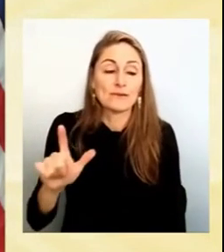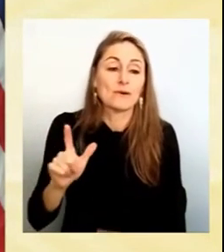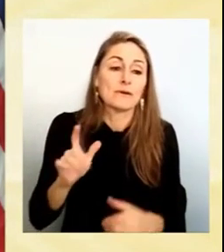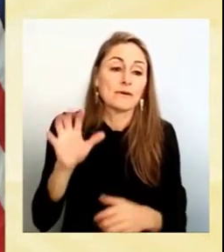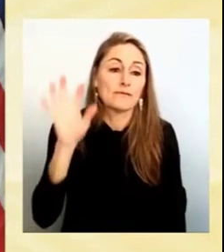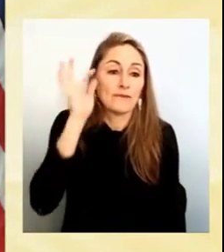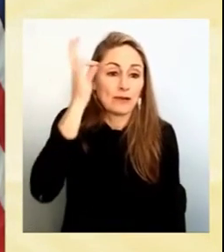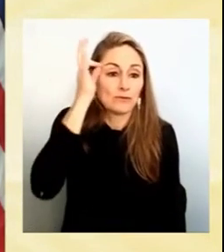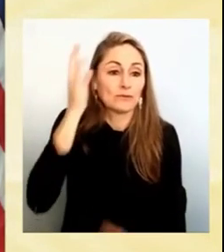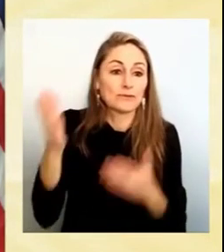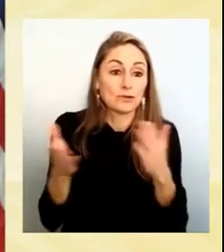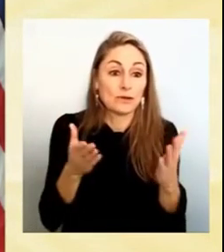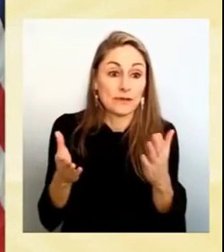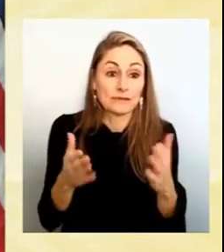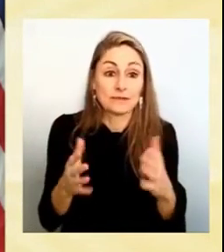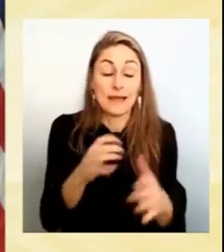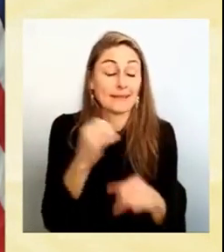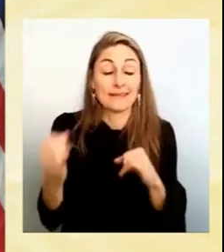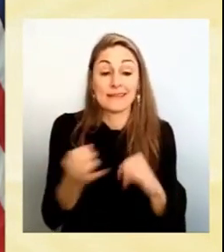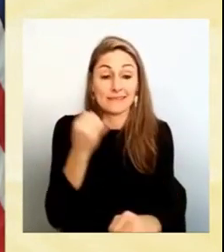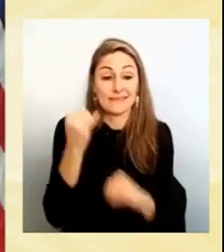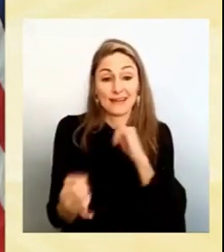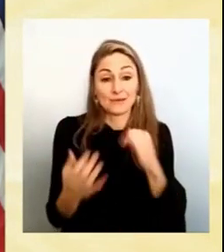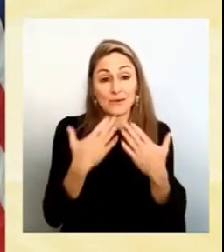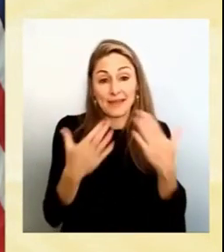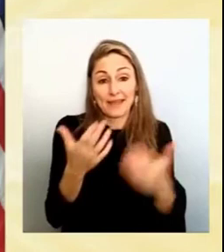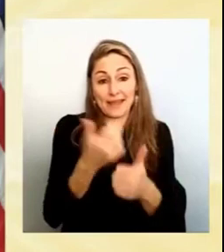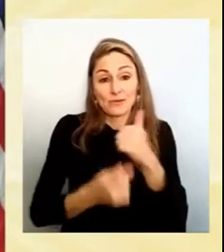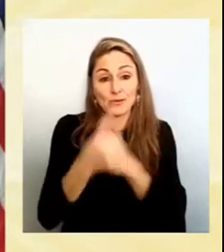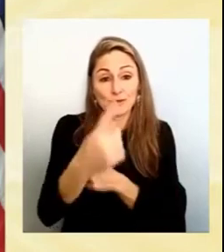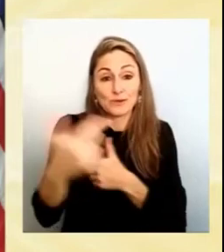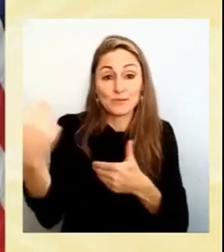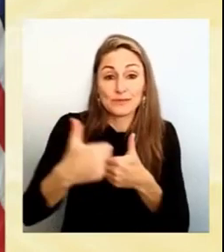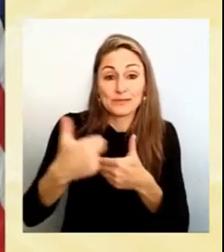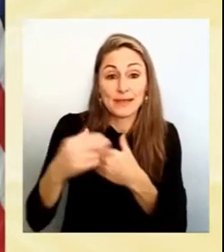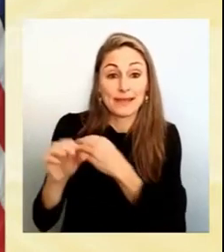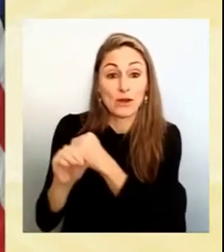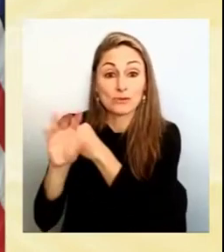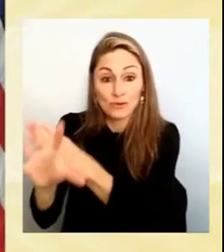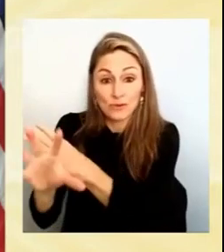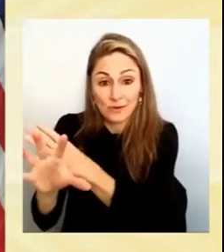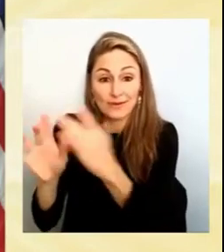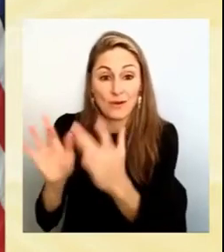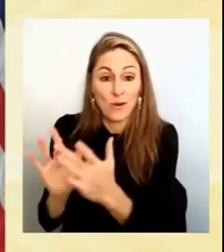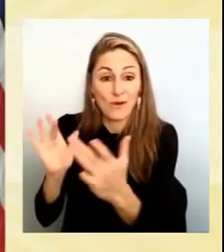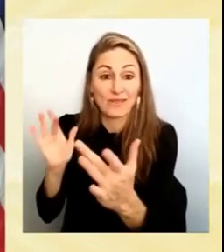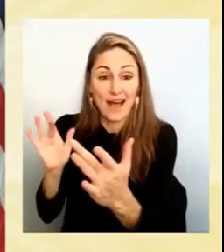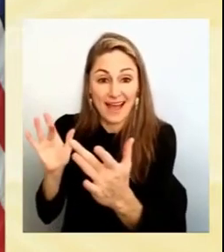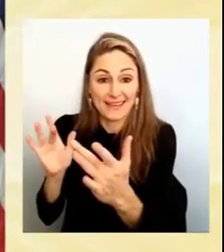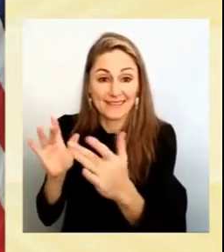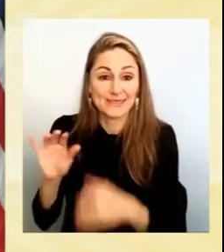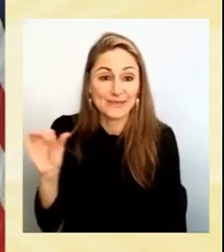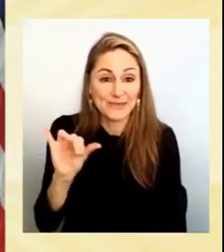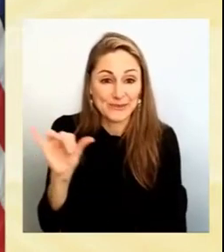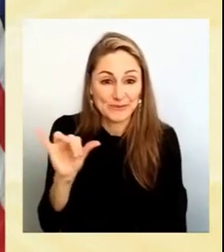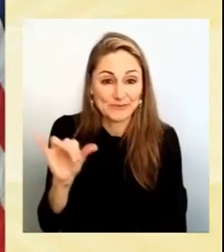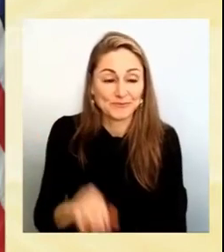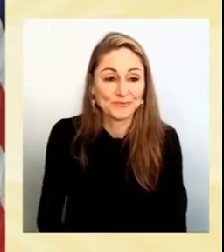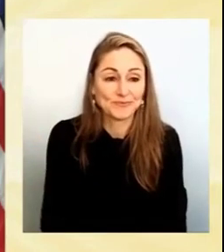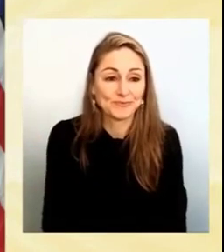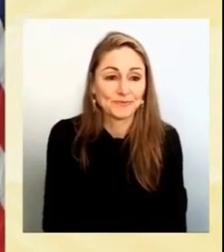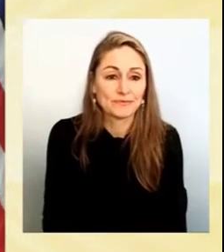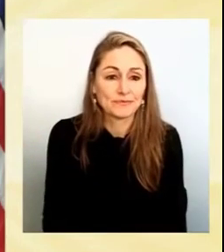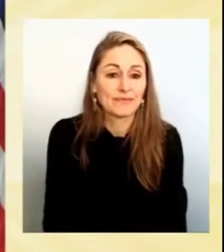represented. And lastly, let me just thank everybody participating online as well as here in the room with us. There are so many